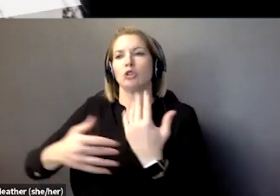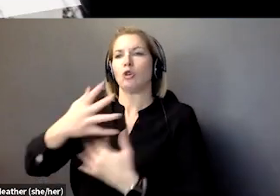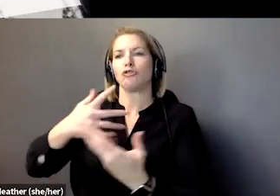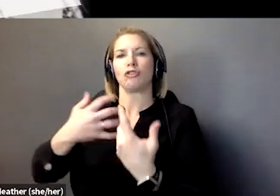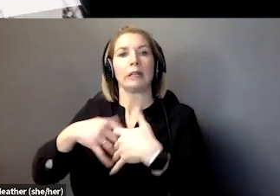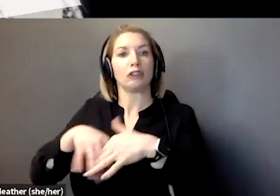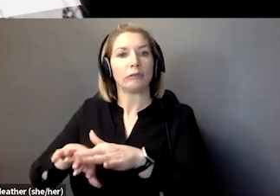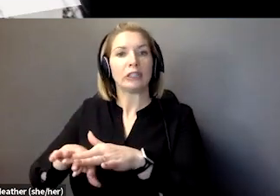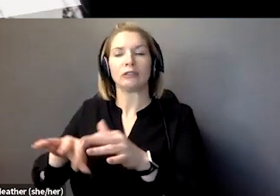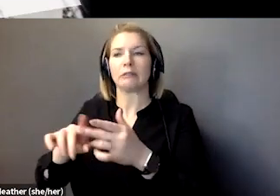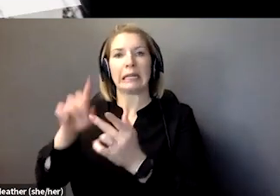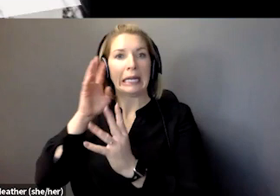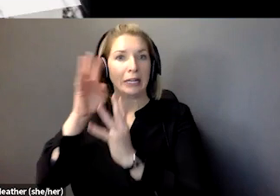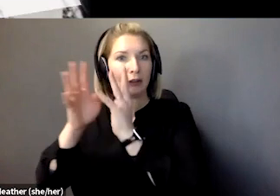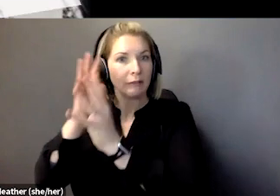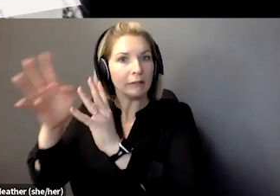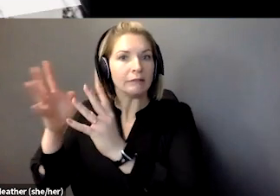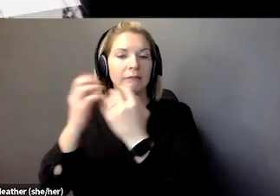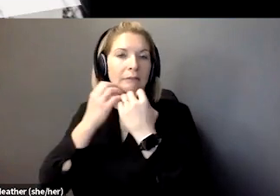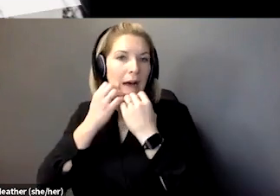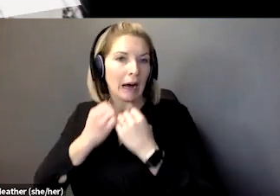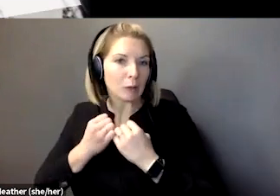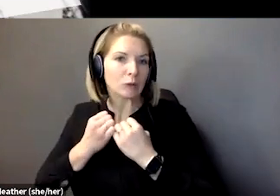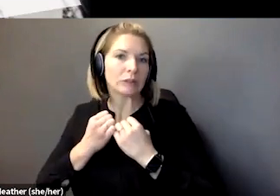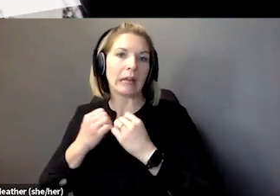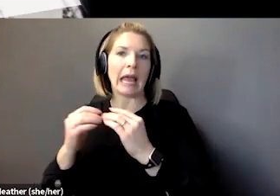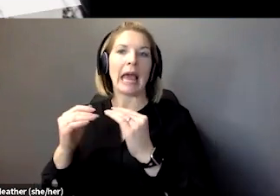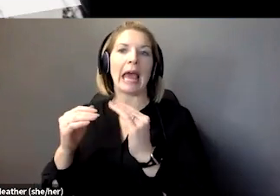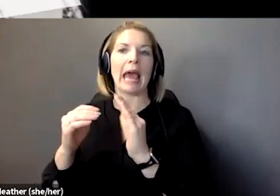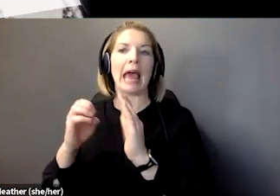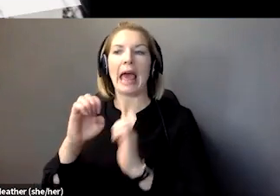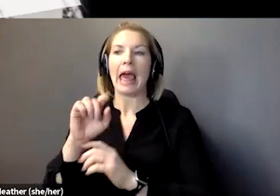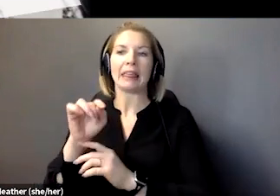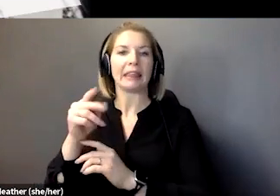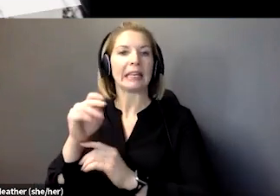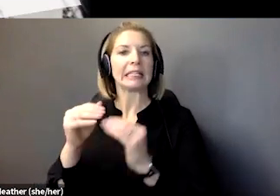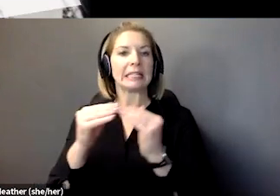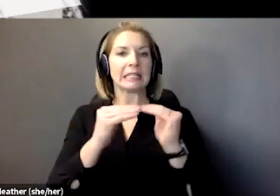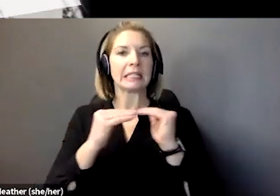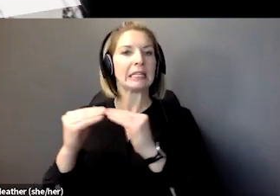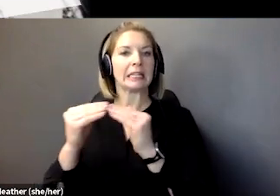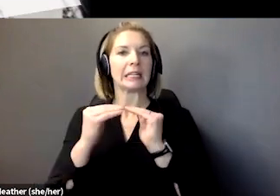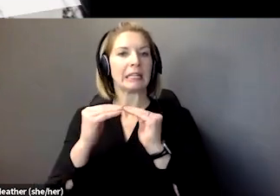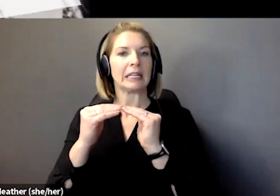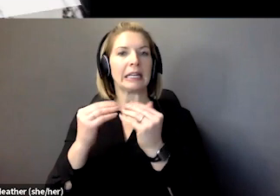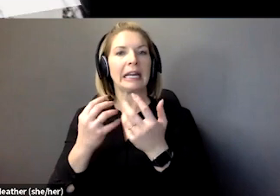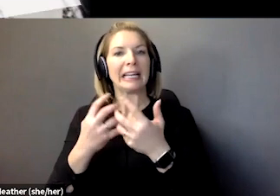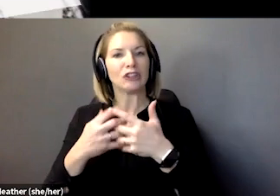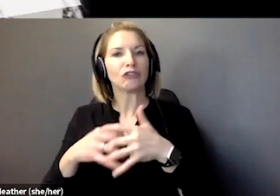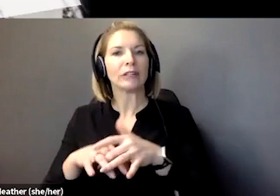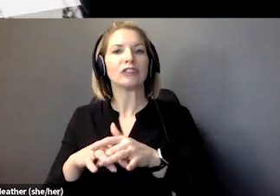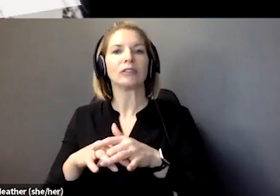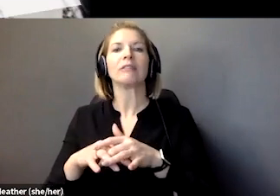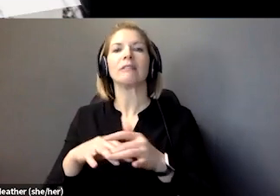innovation, values advocacy, the role of alliances, evaluation, alternative to